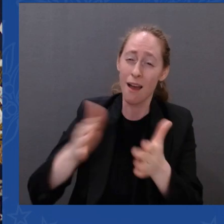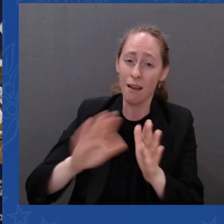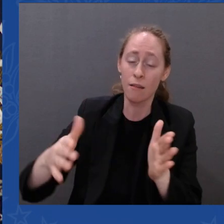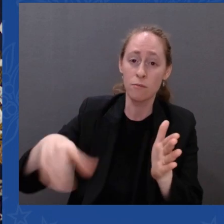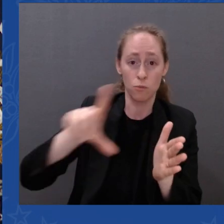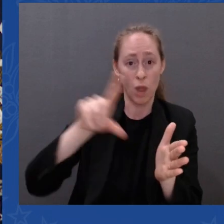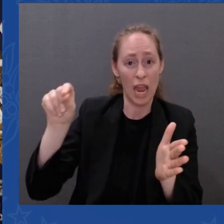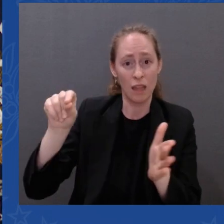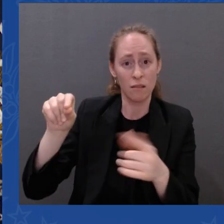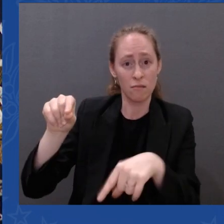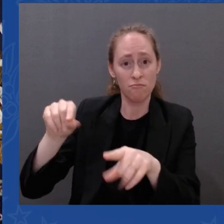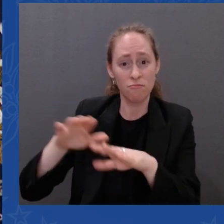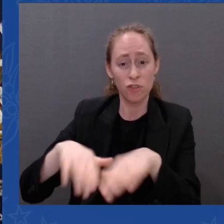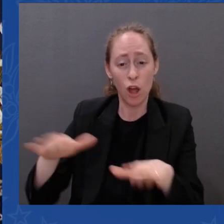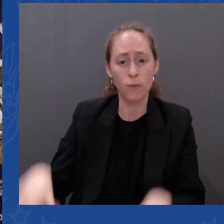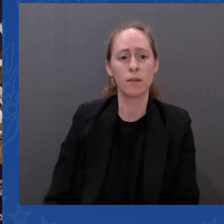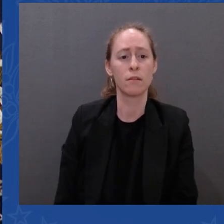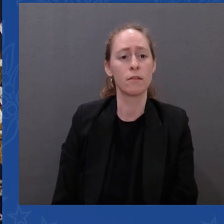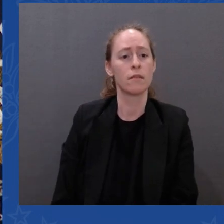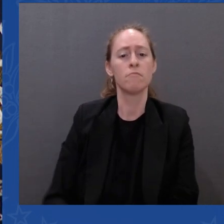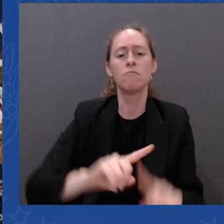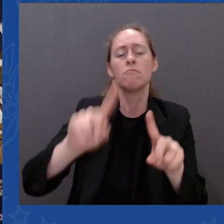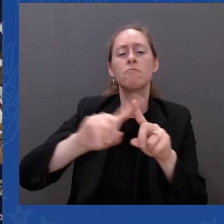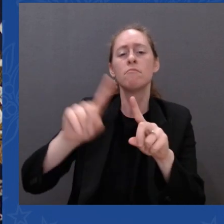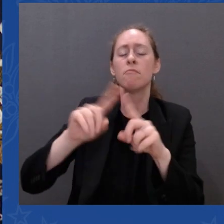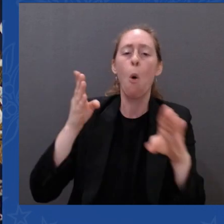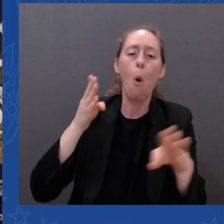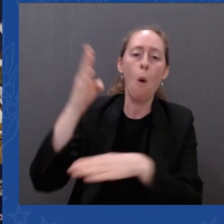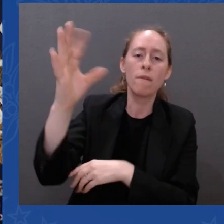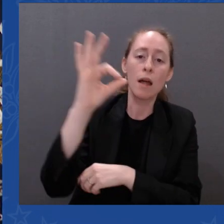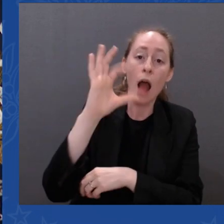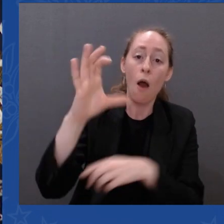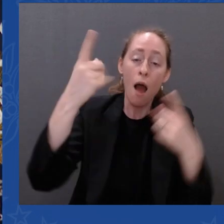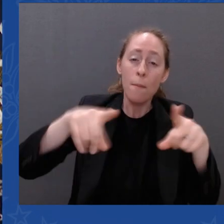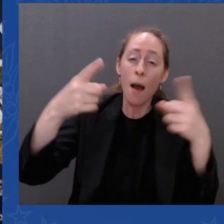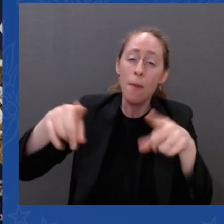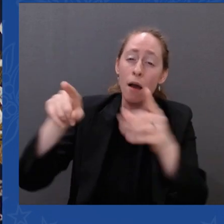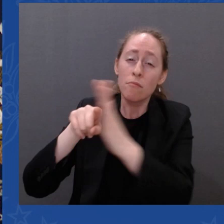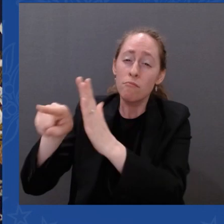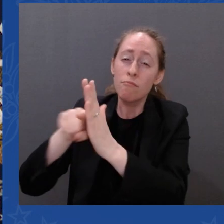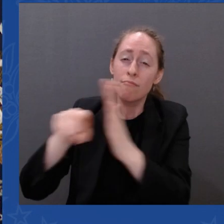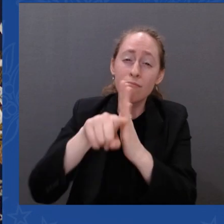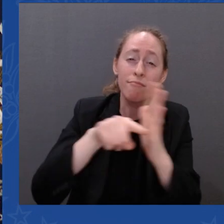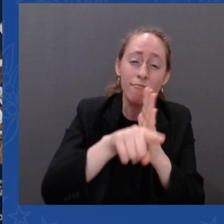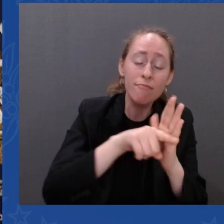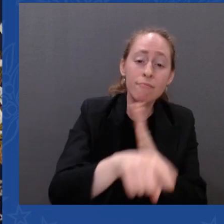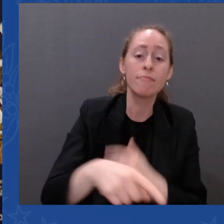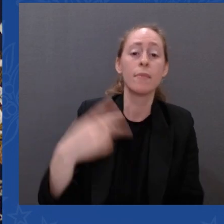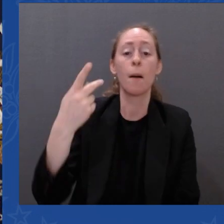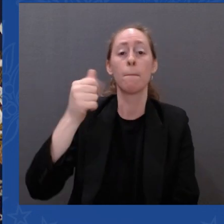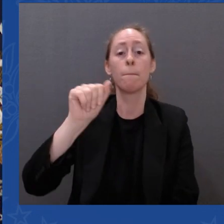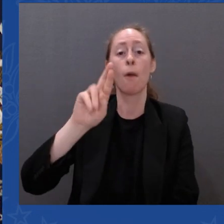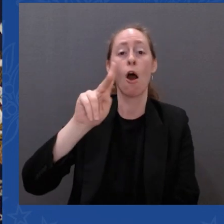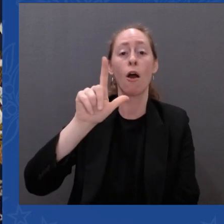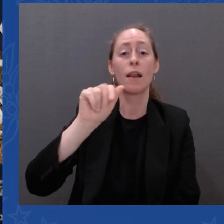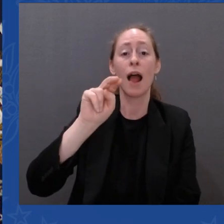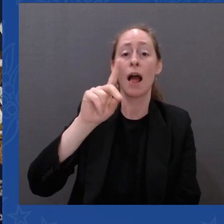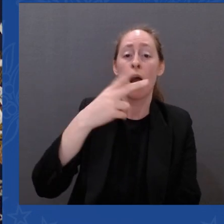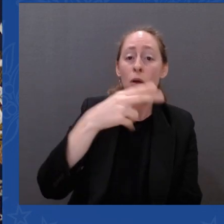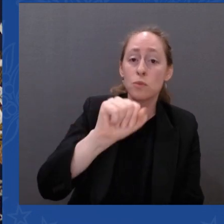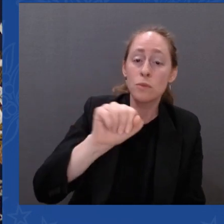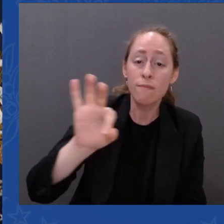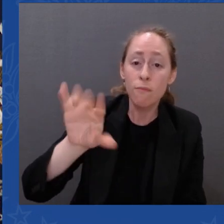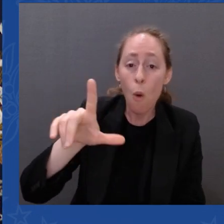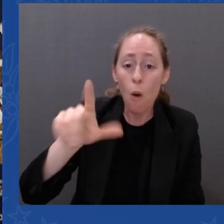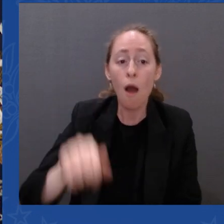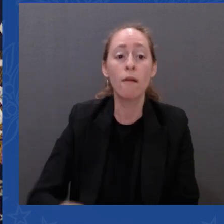Parkland, Florida. Santa Fe High School in Texas. Oxford High School in Michigan. The list goes on